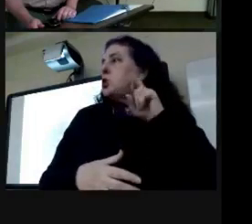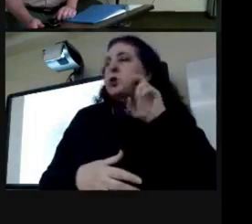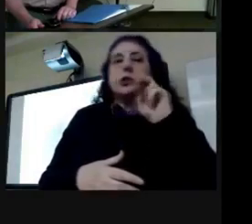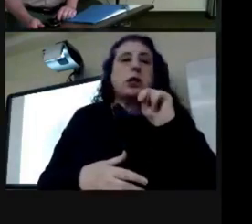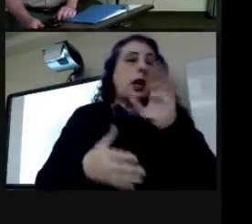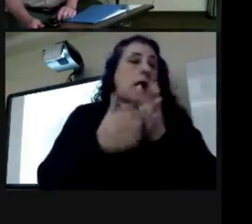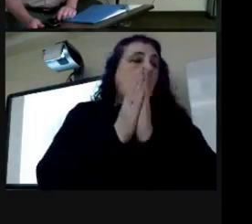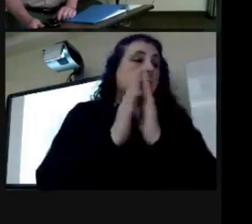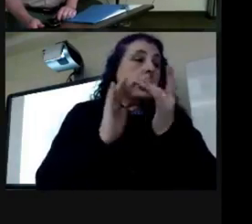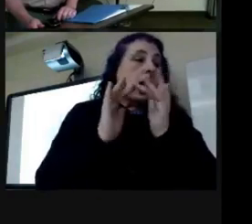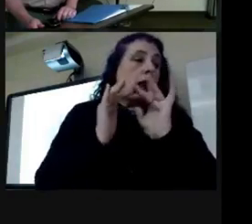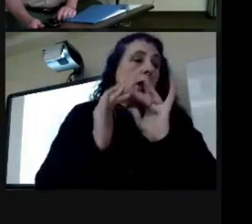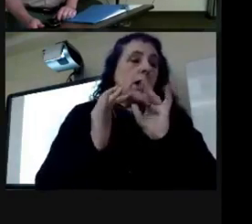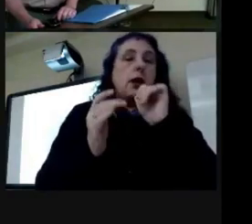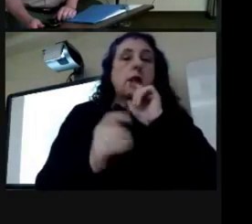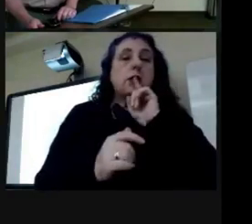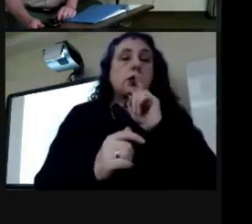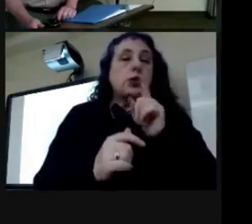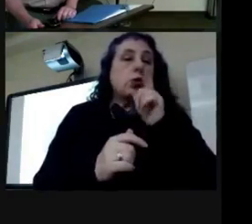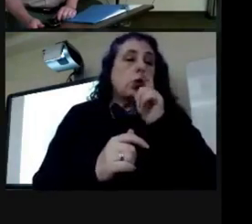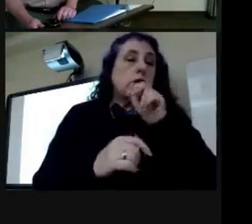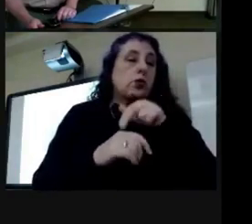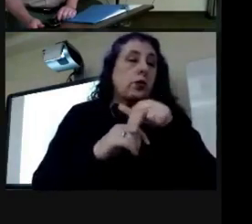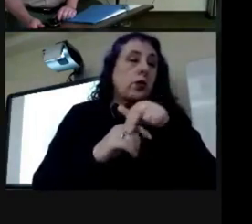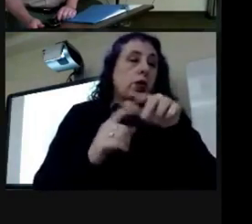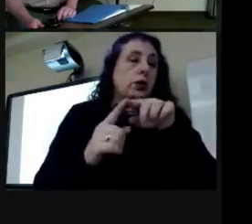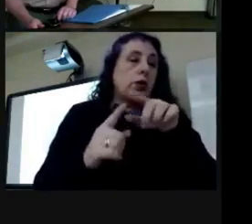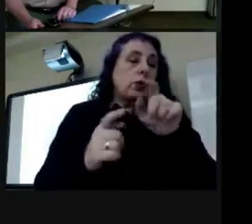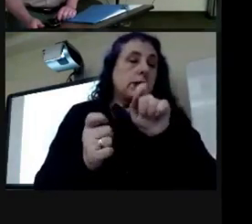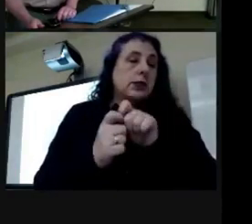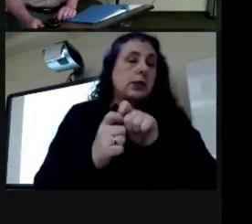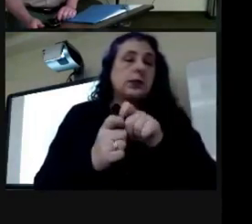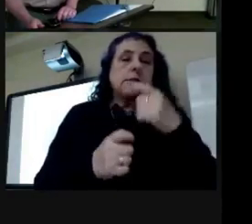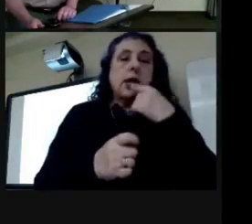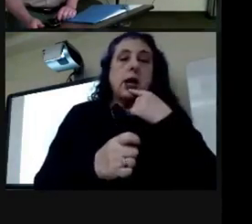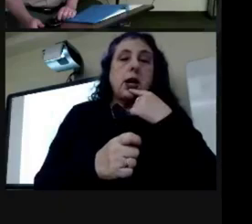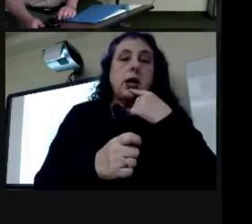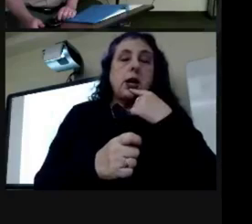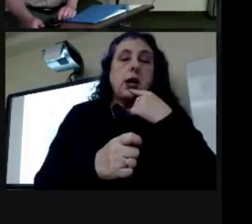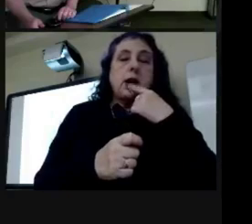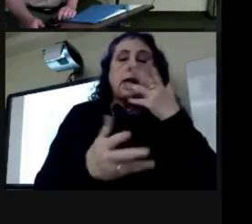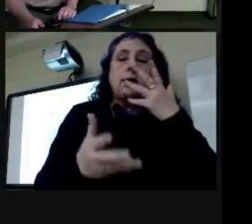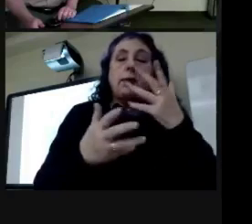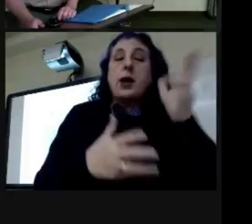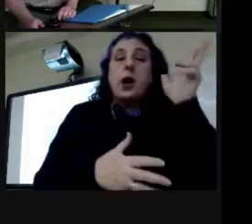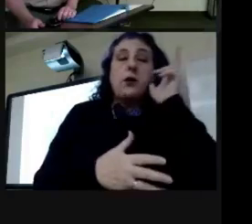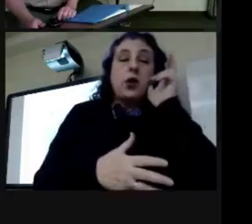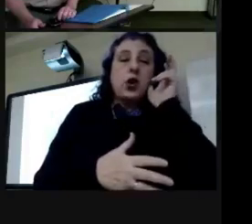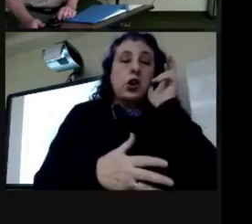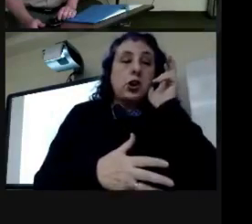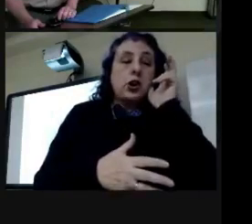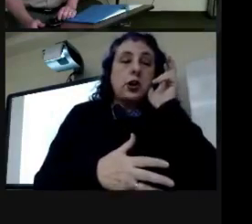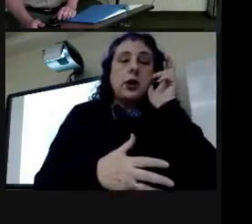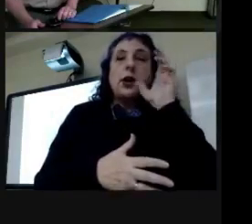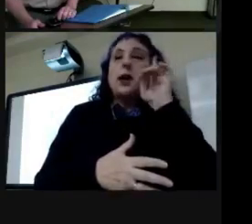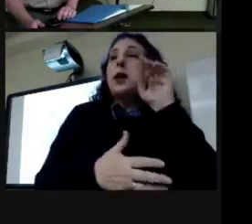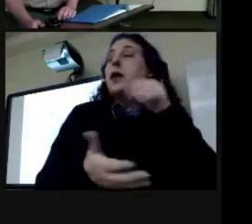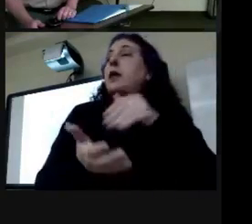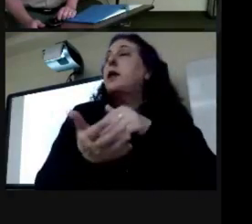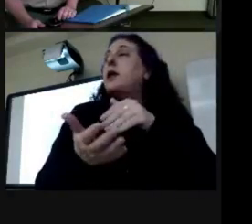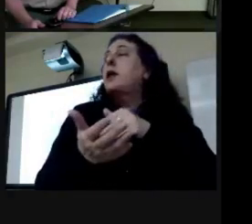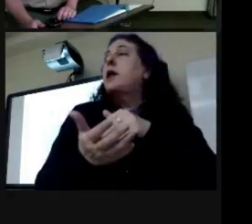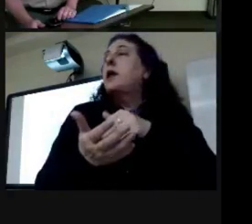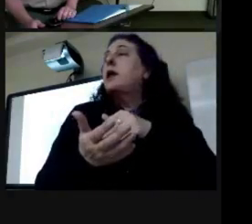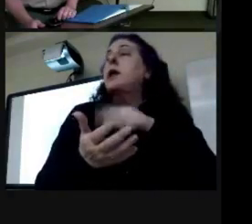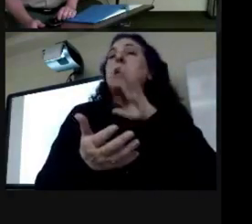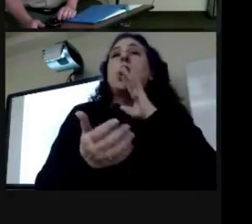online i'm not sure who she's referring to exactly but she said i may not have heard but uh did the physician talk